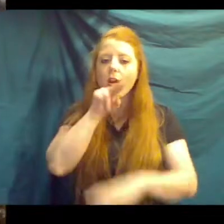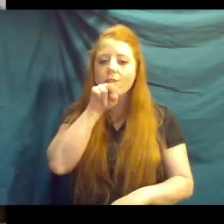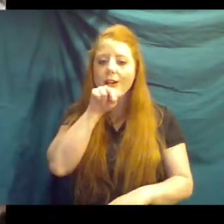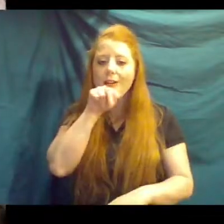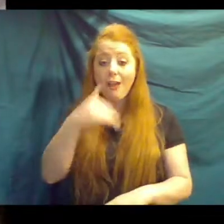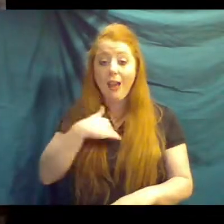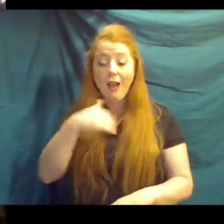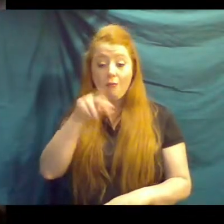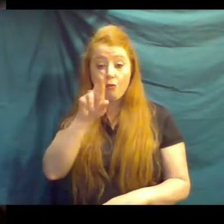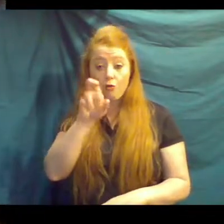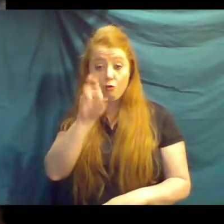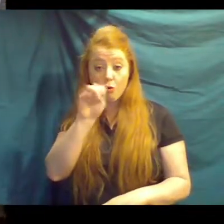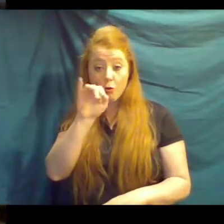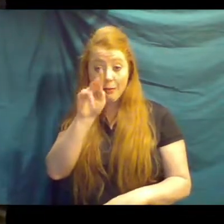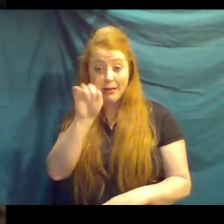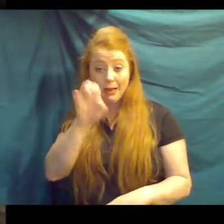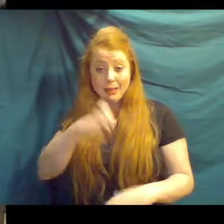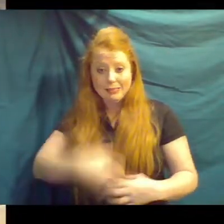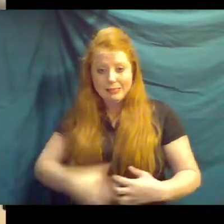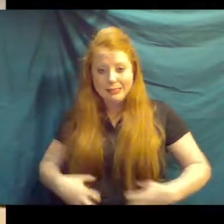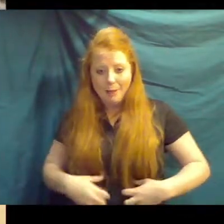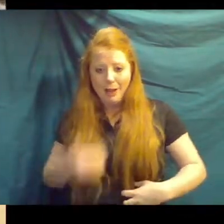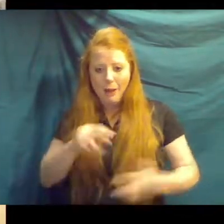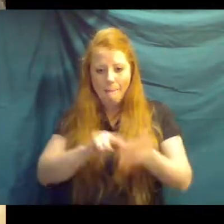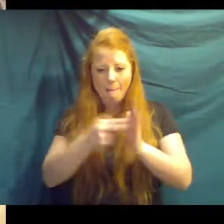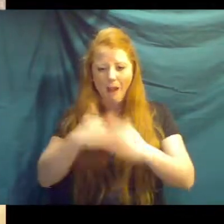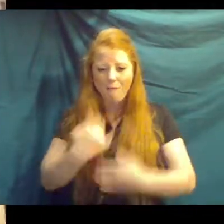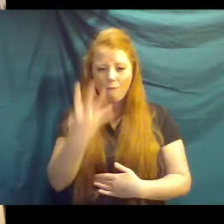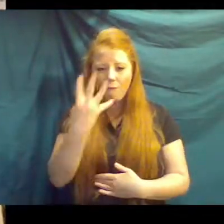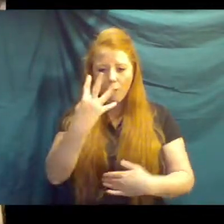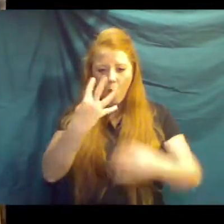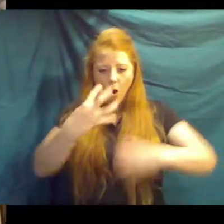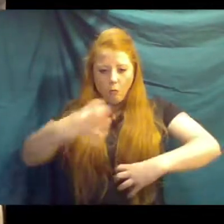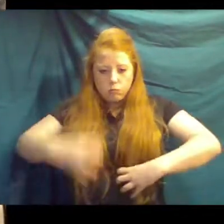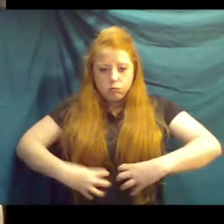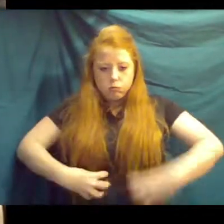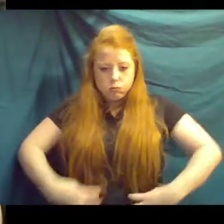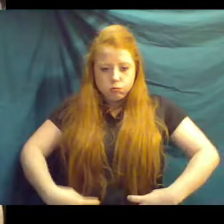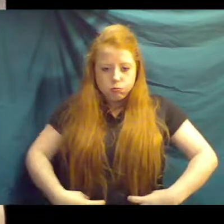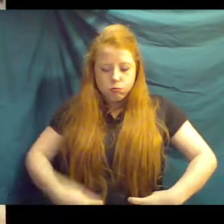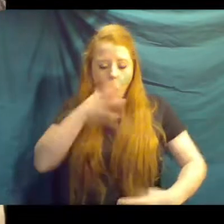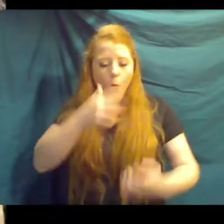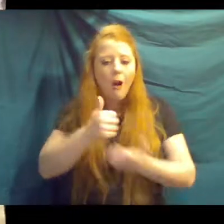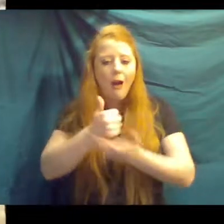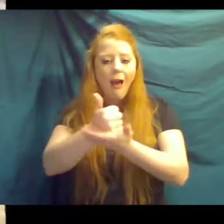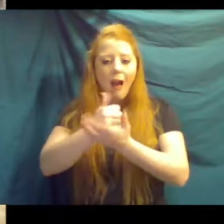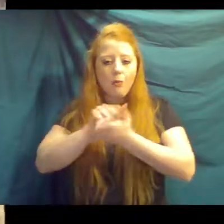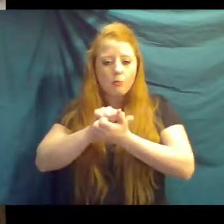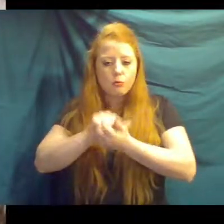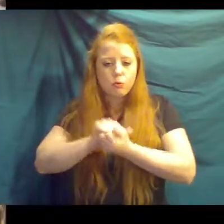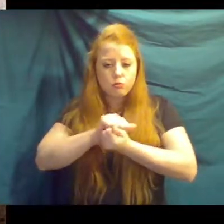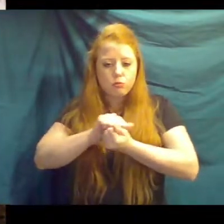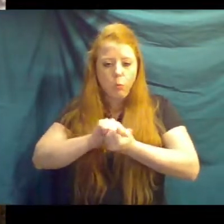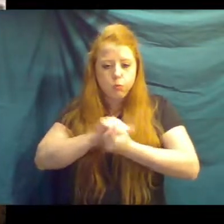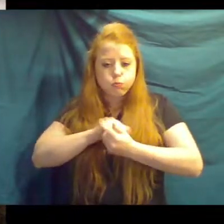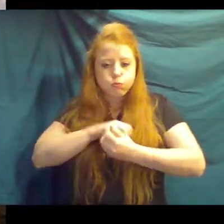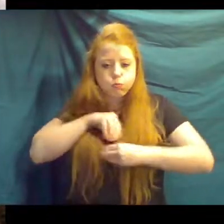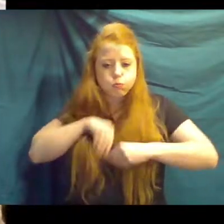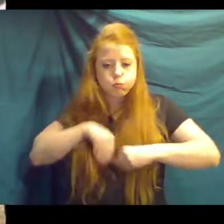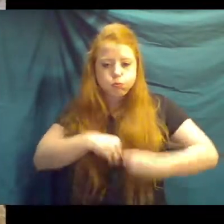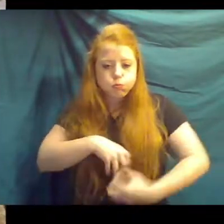so they have a four-chambered stomach that actually helps them digest all of the fibrous leaves and bark and twigs and everything that they're eating.